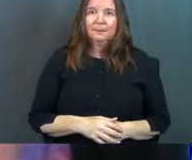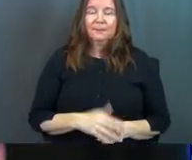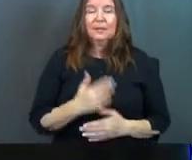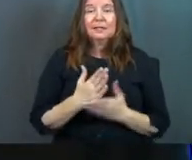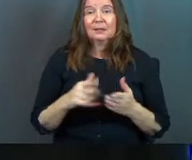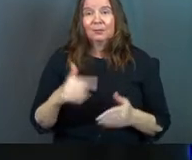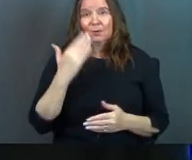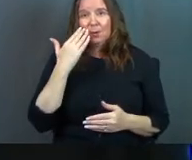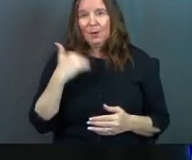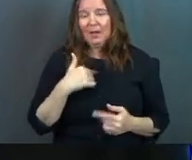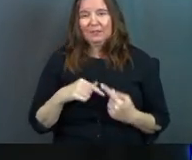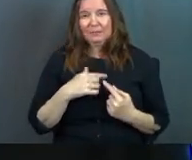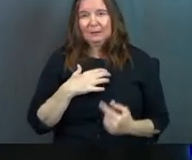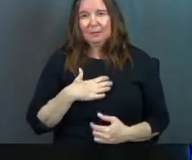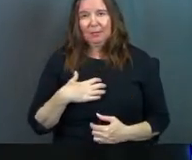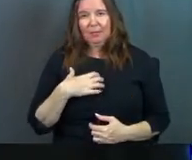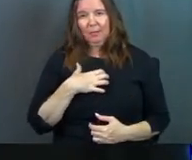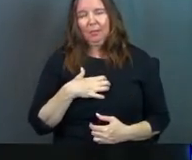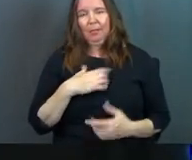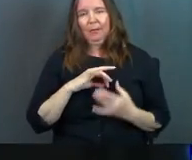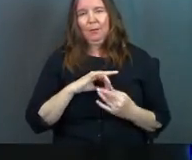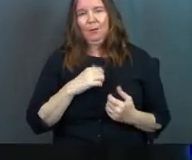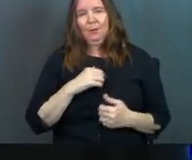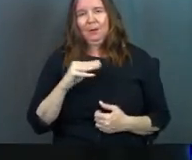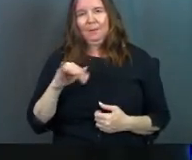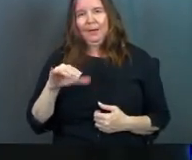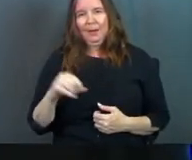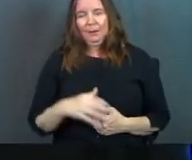And some of you know, I have a special relationship to mayonnaise.